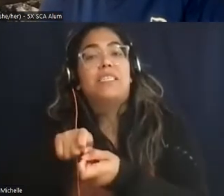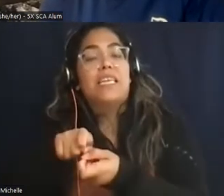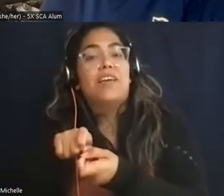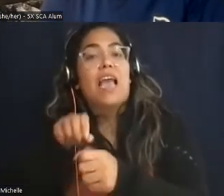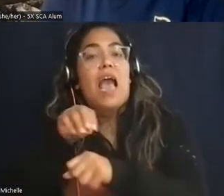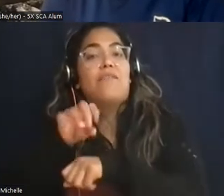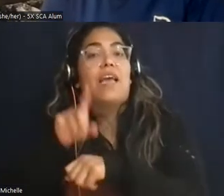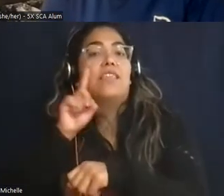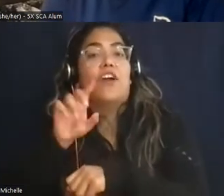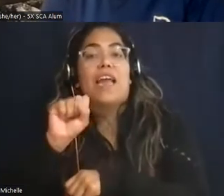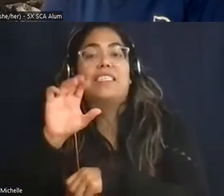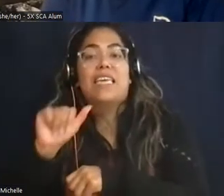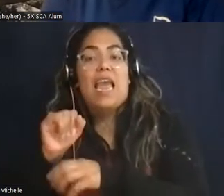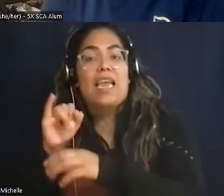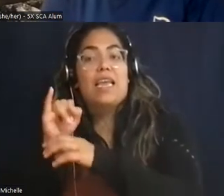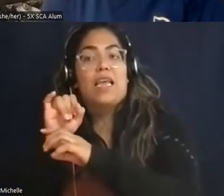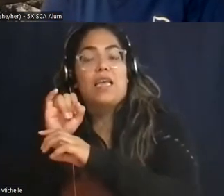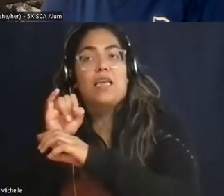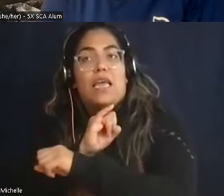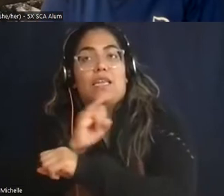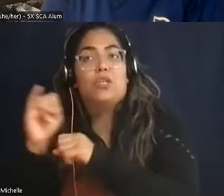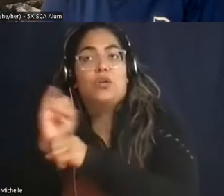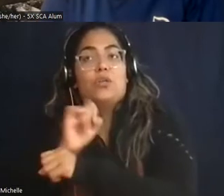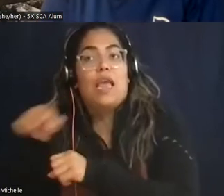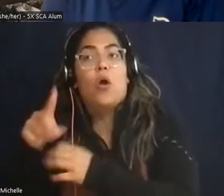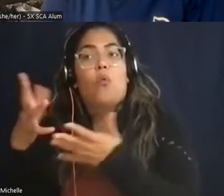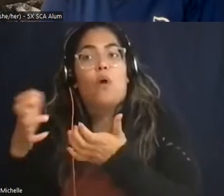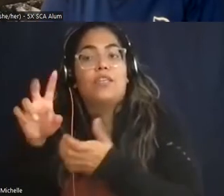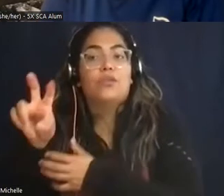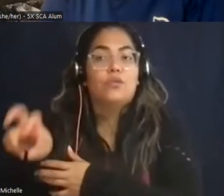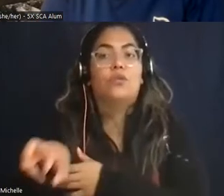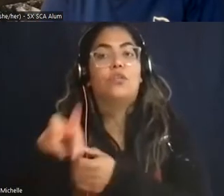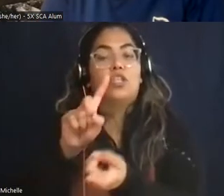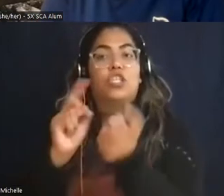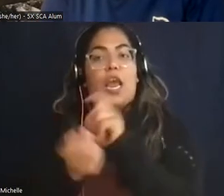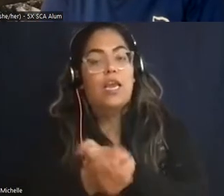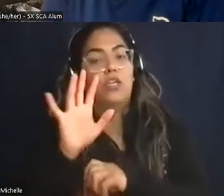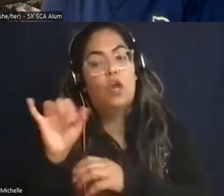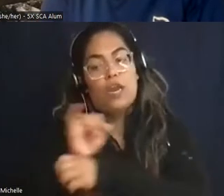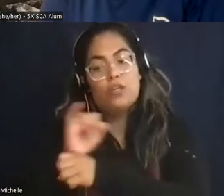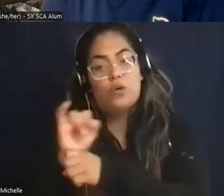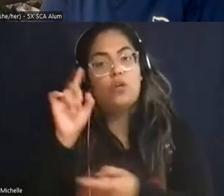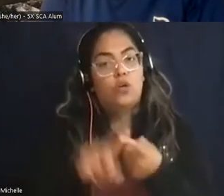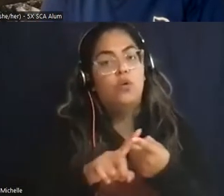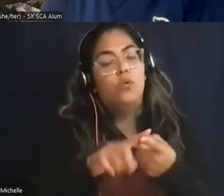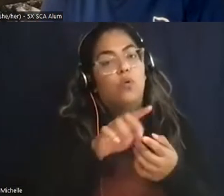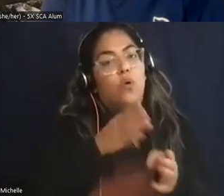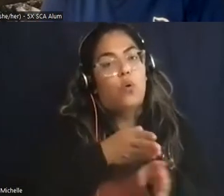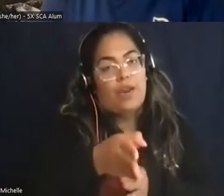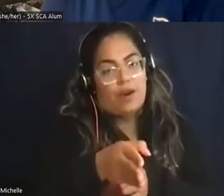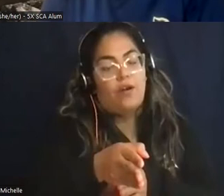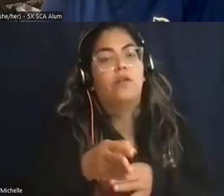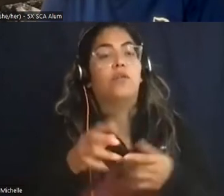who would like to turn their internships into a career and again i'll open this up to anyone so advice for anyone interested